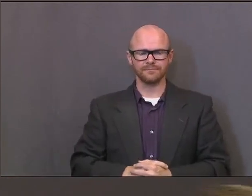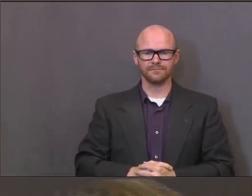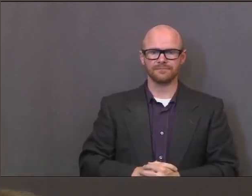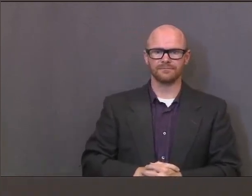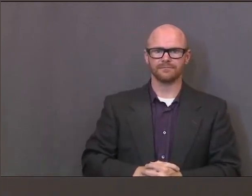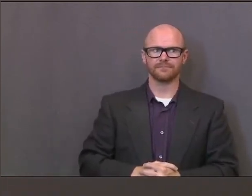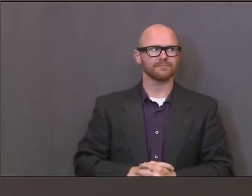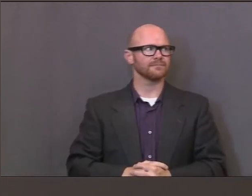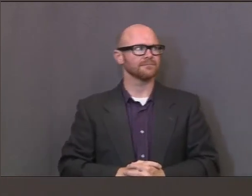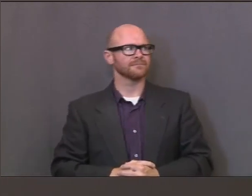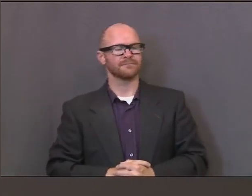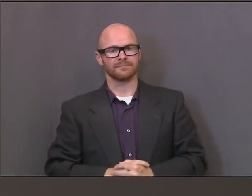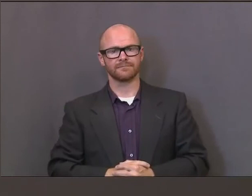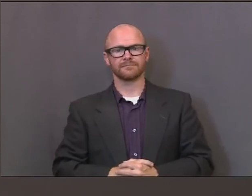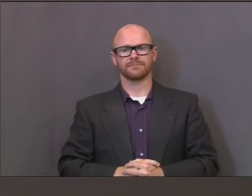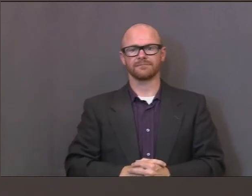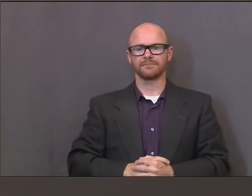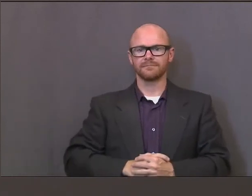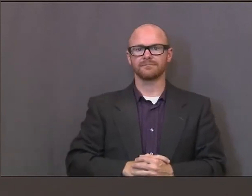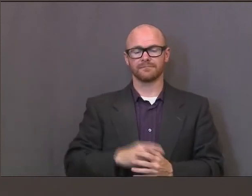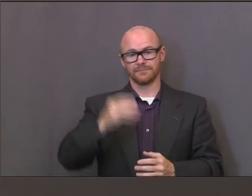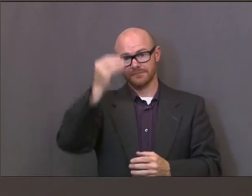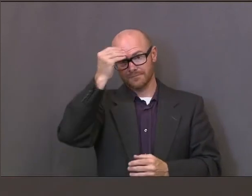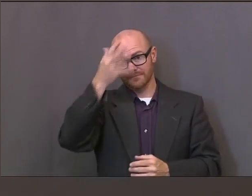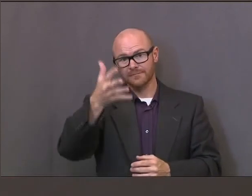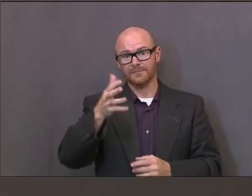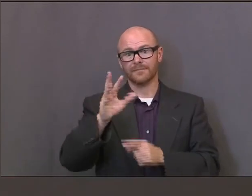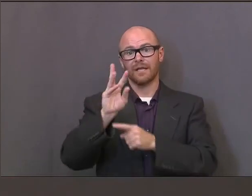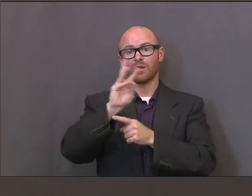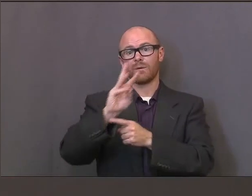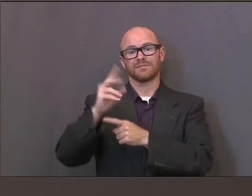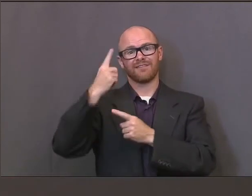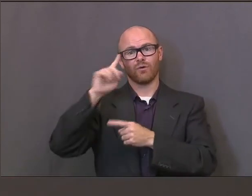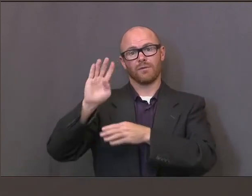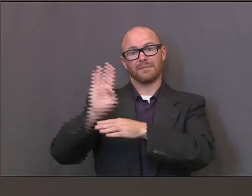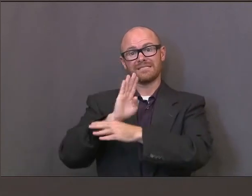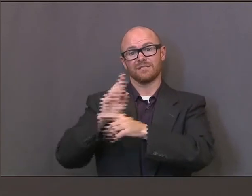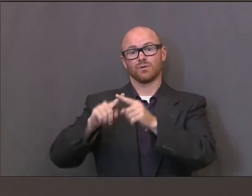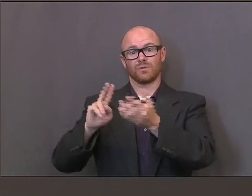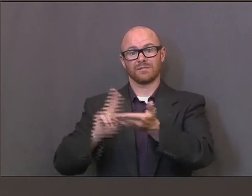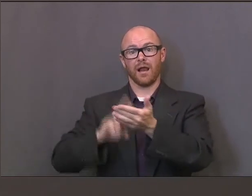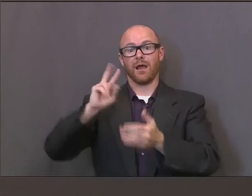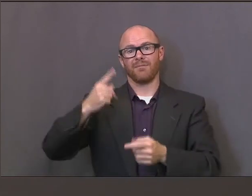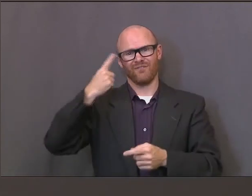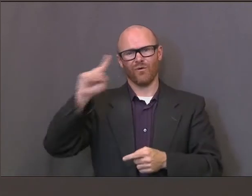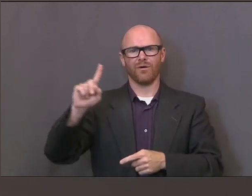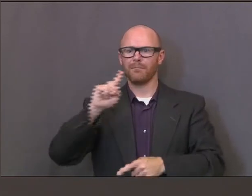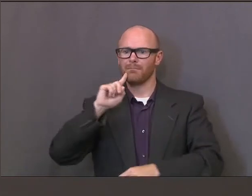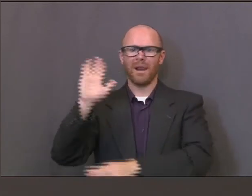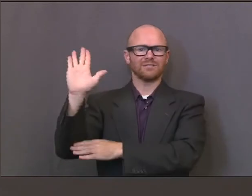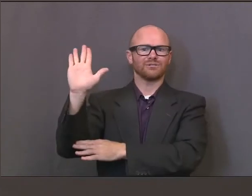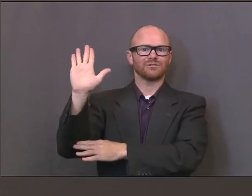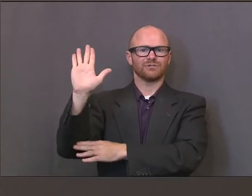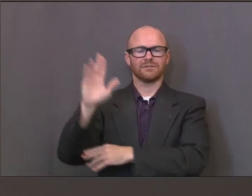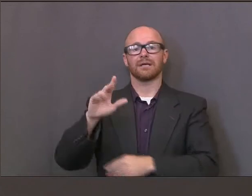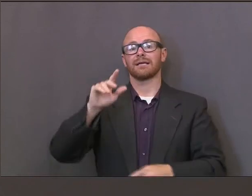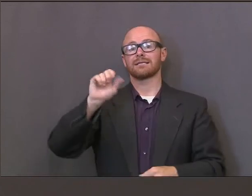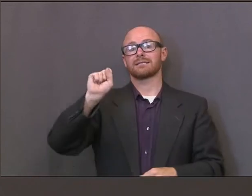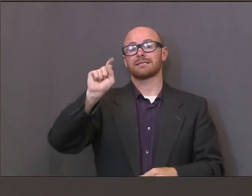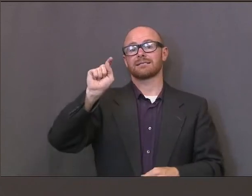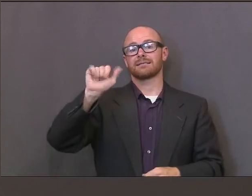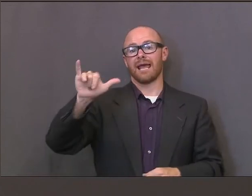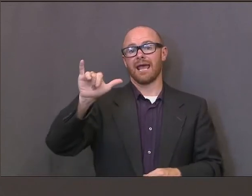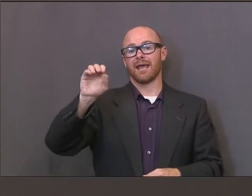One little note that the website for businesses to sign up to take the pledge is stayopenutah